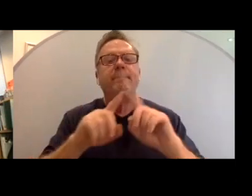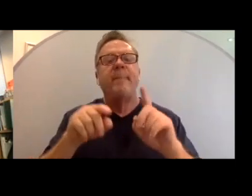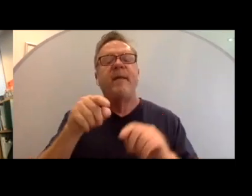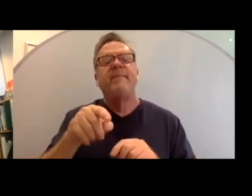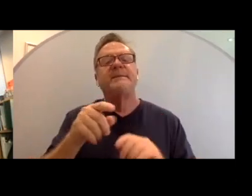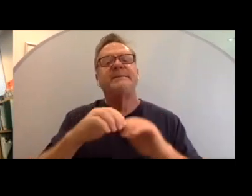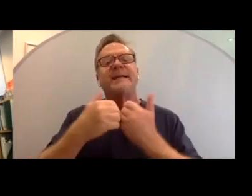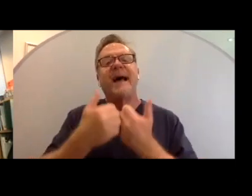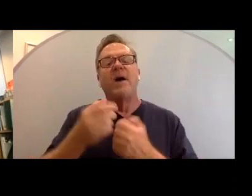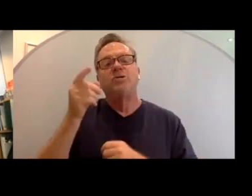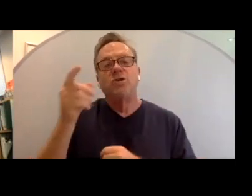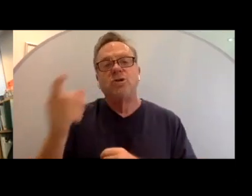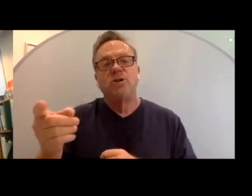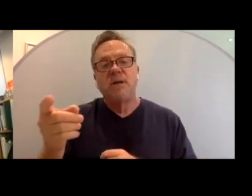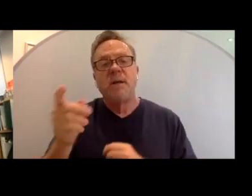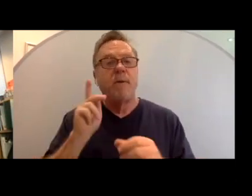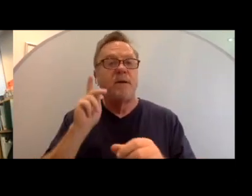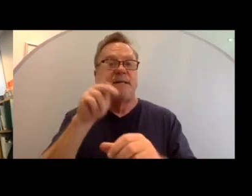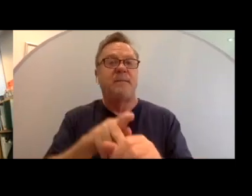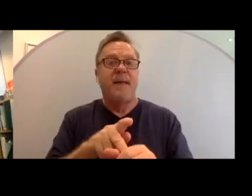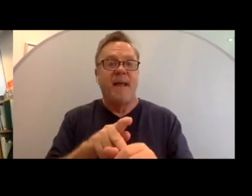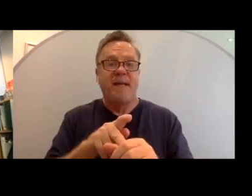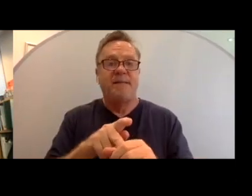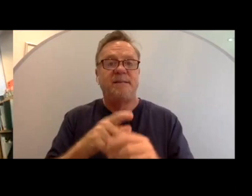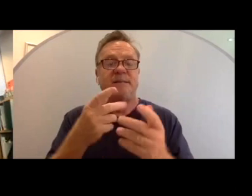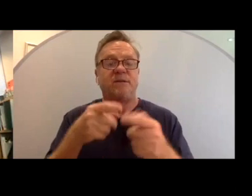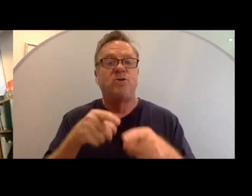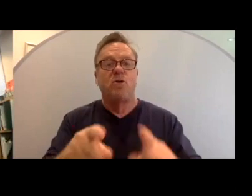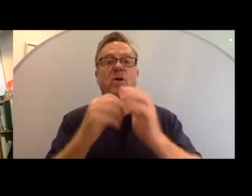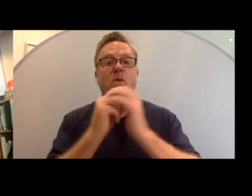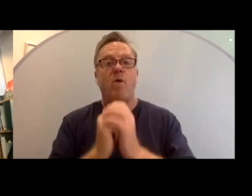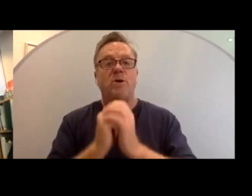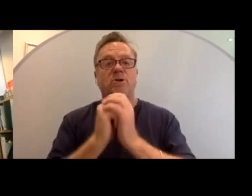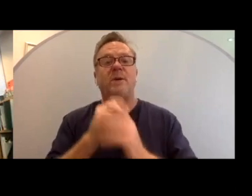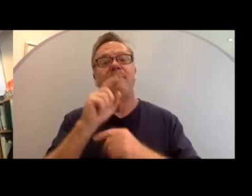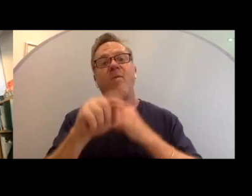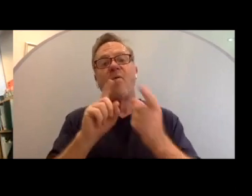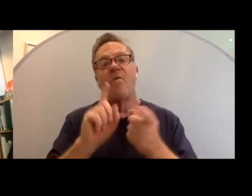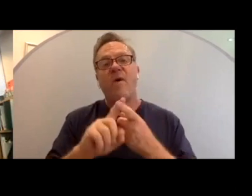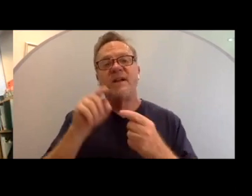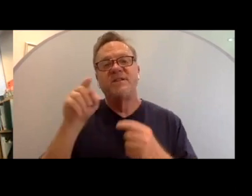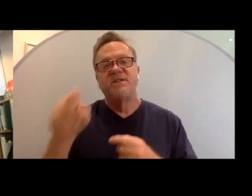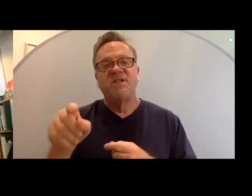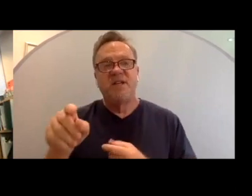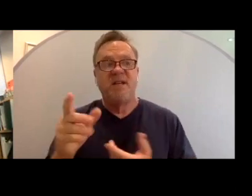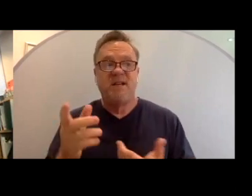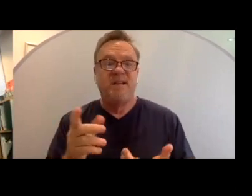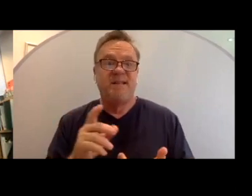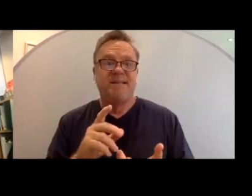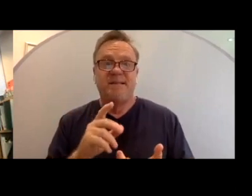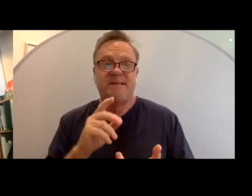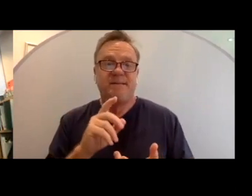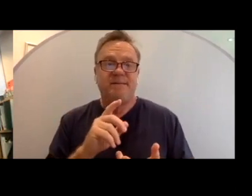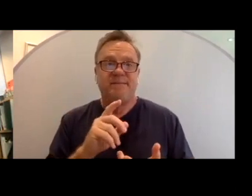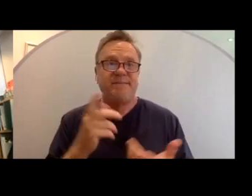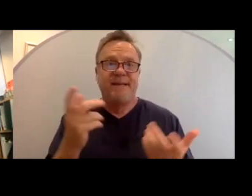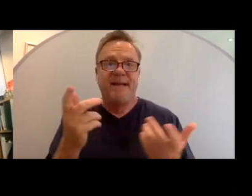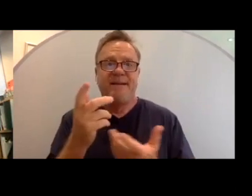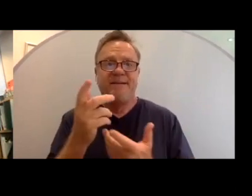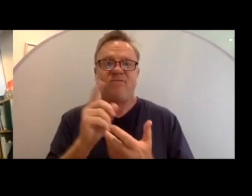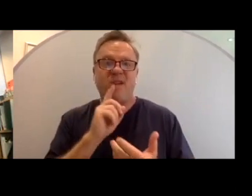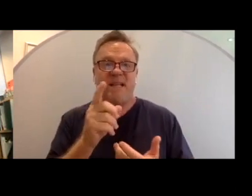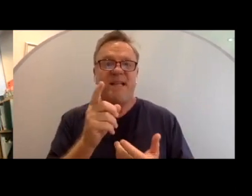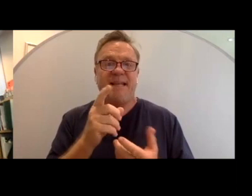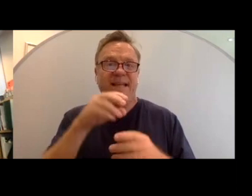means of participating in worship when she is quite literally otherwise in somewhat of